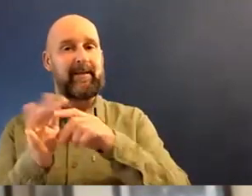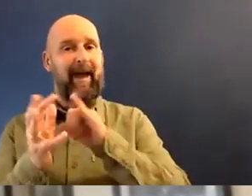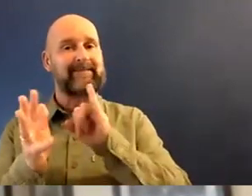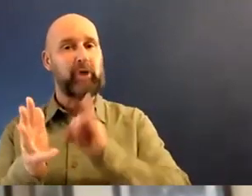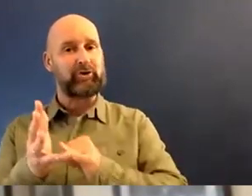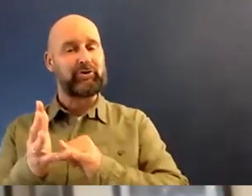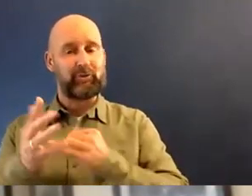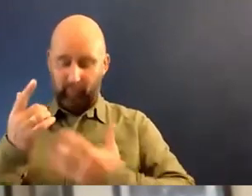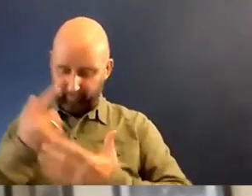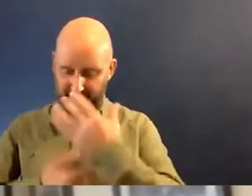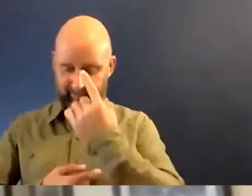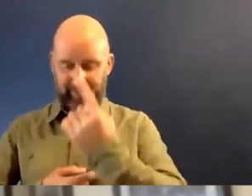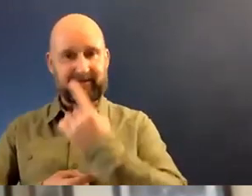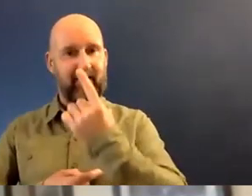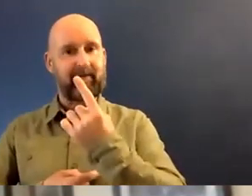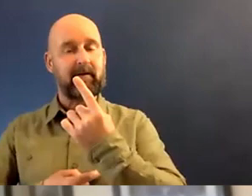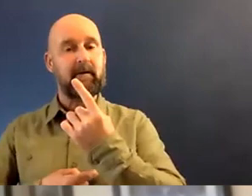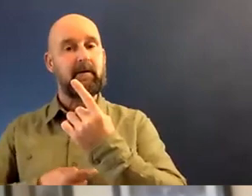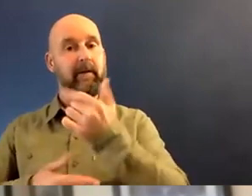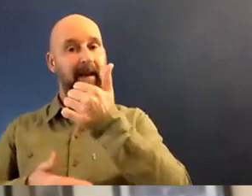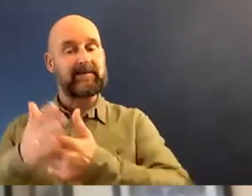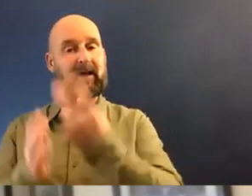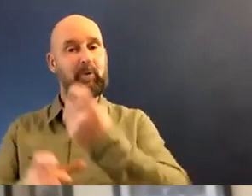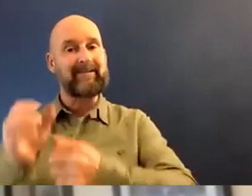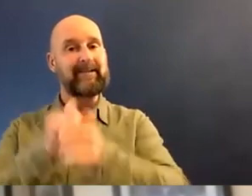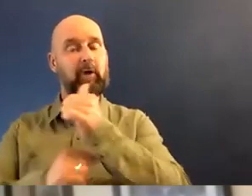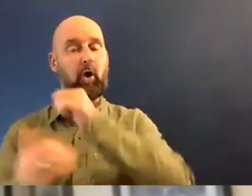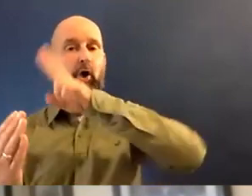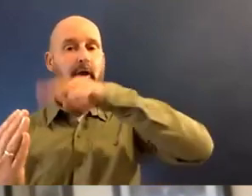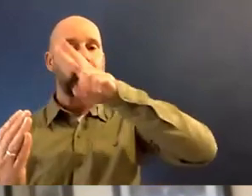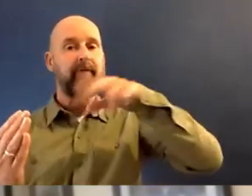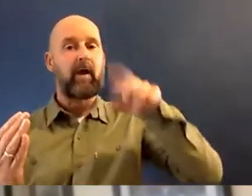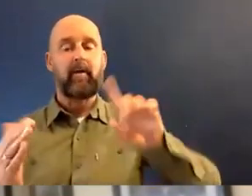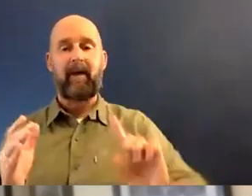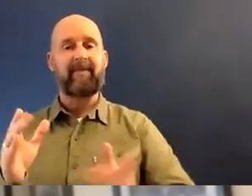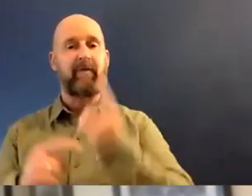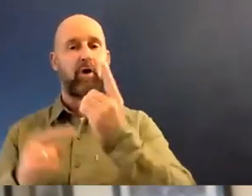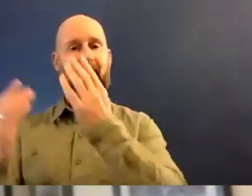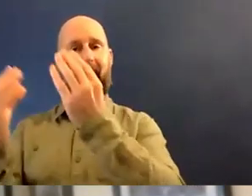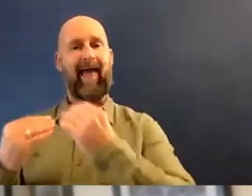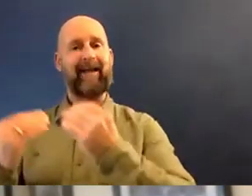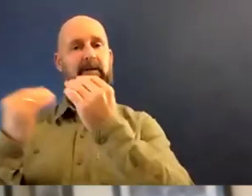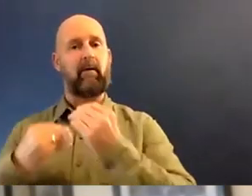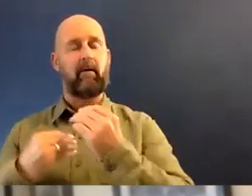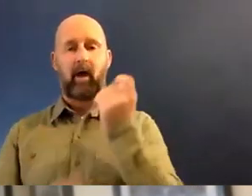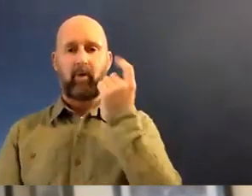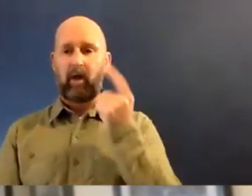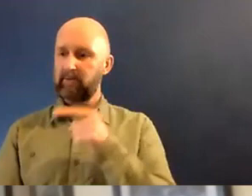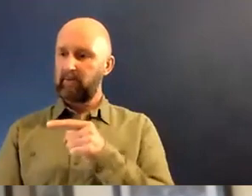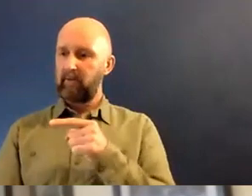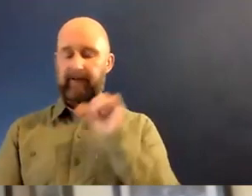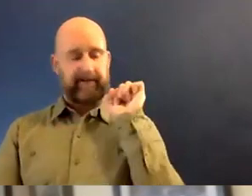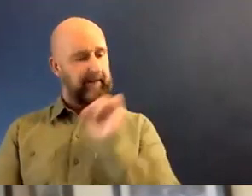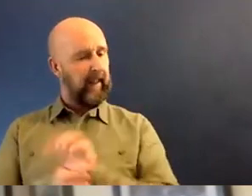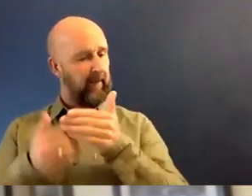studying classical Arabic calligraphy there 20 years ago and from a first lesson I realised this is what I want to do for the rest of my